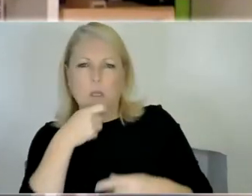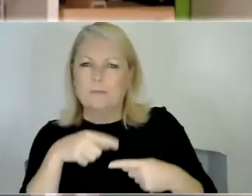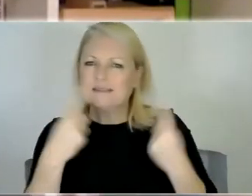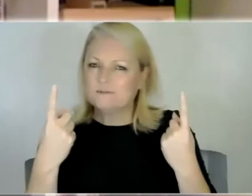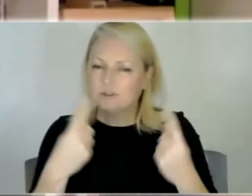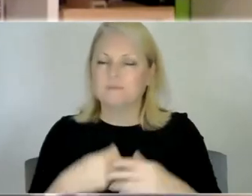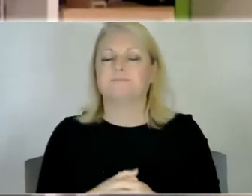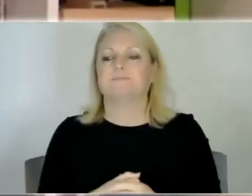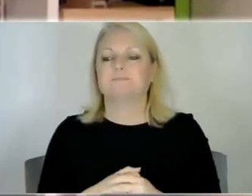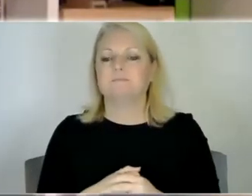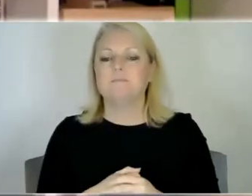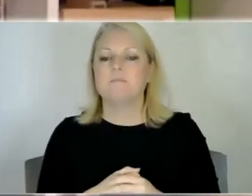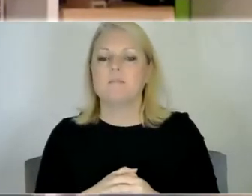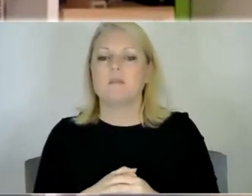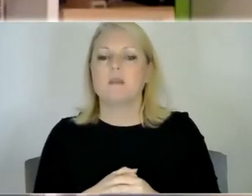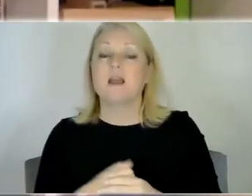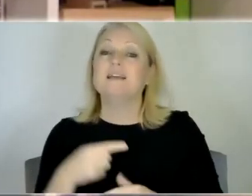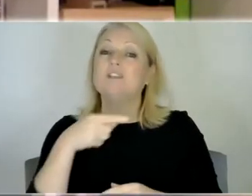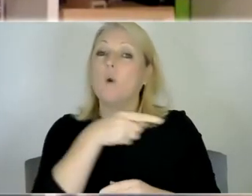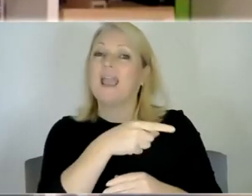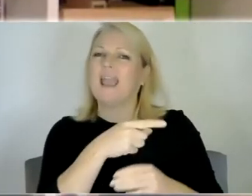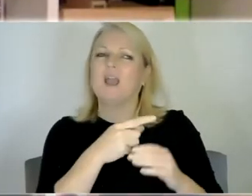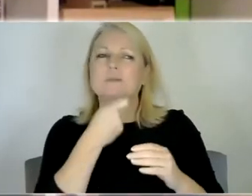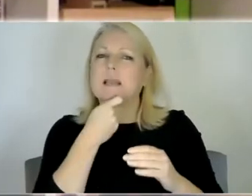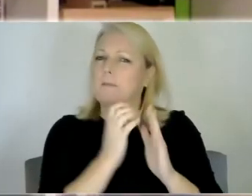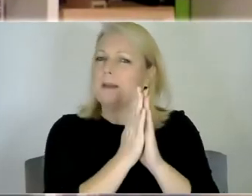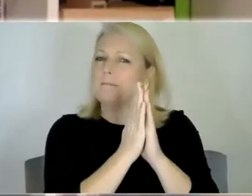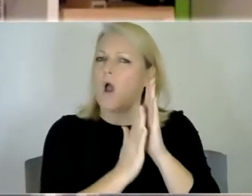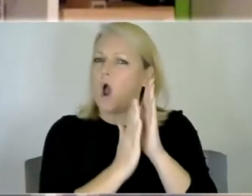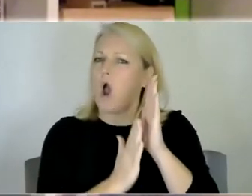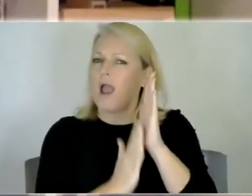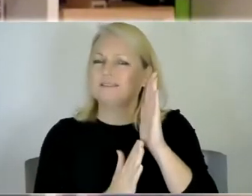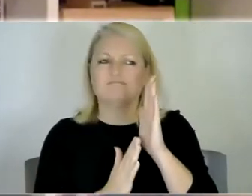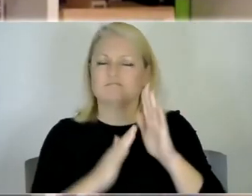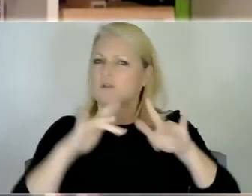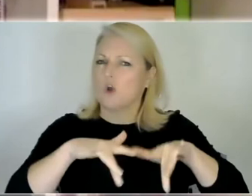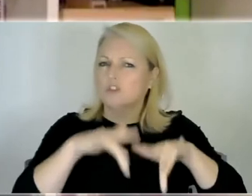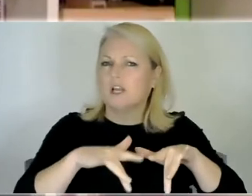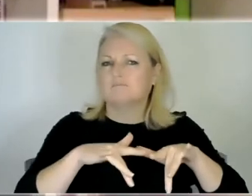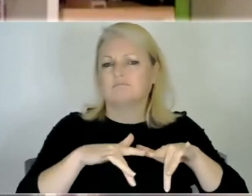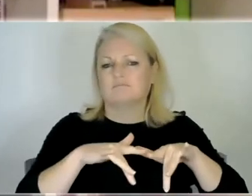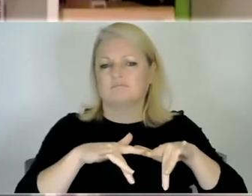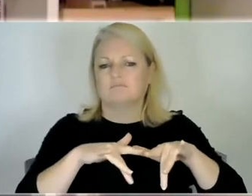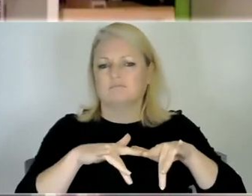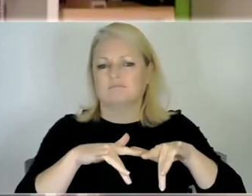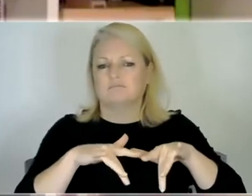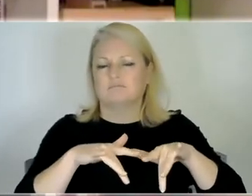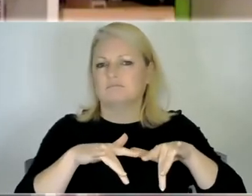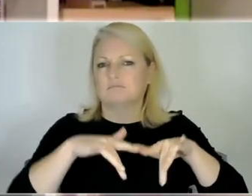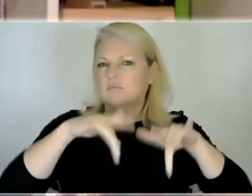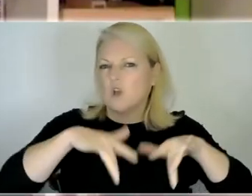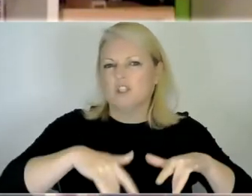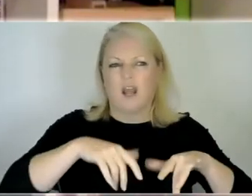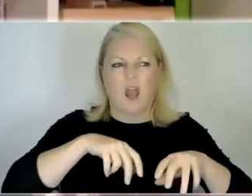so he was you know he was behind on his milestones he wasn't you know was even like from